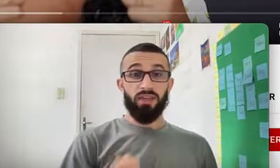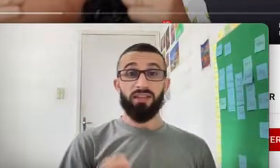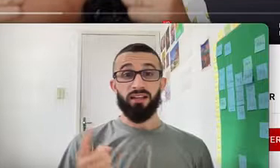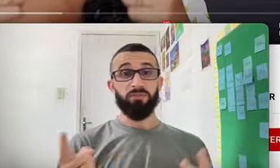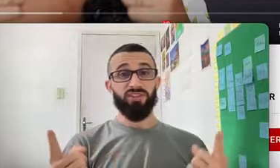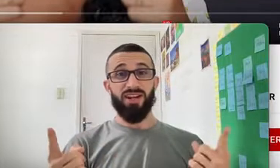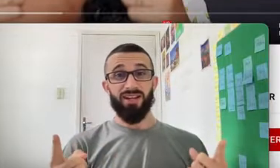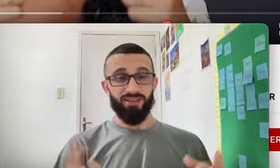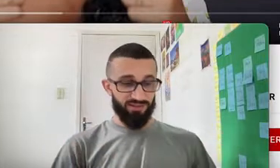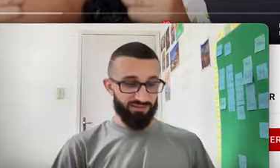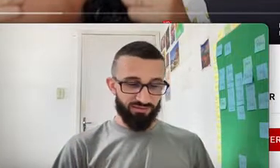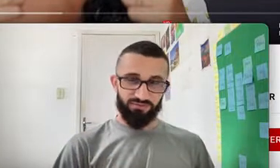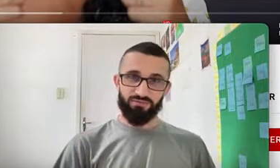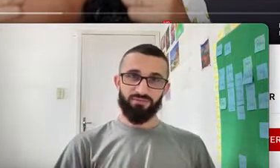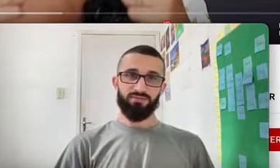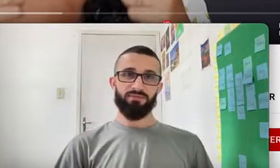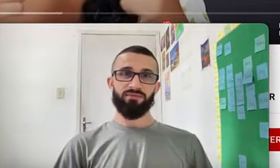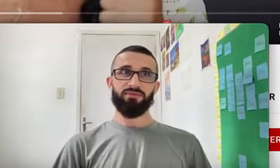It Helps Jack